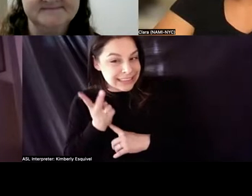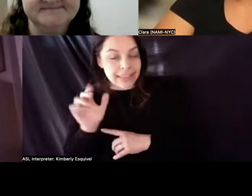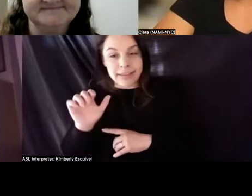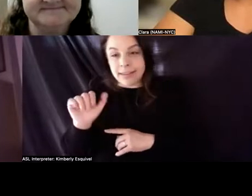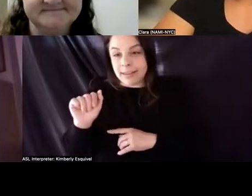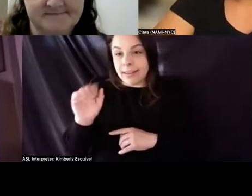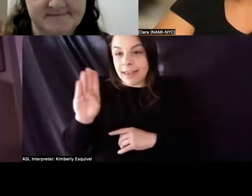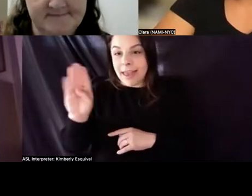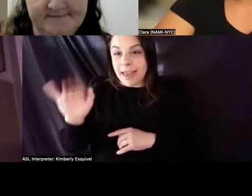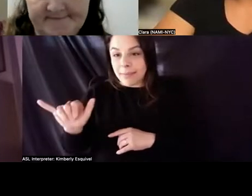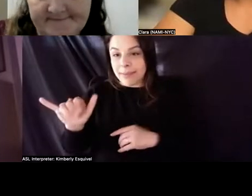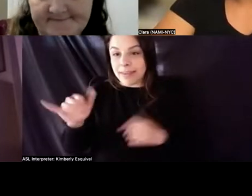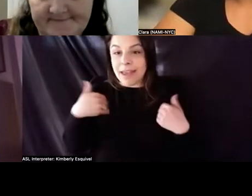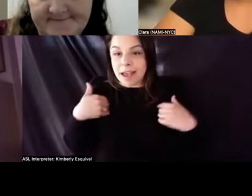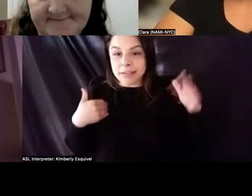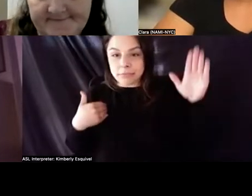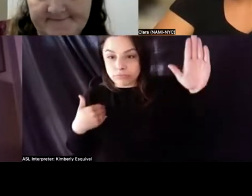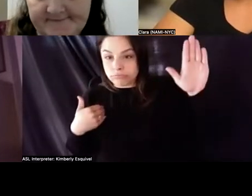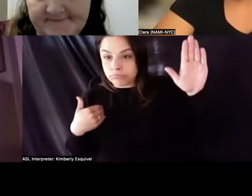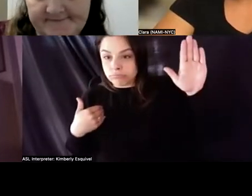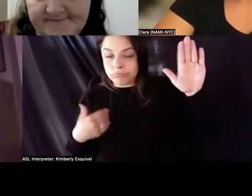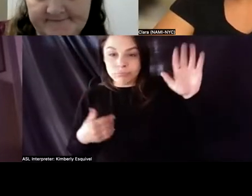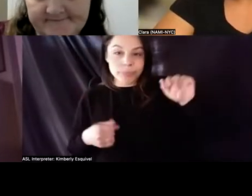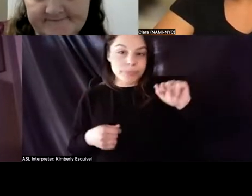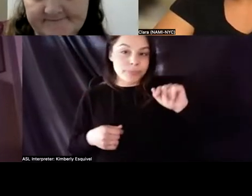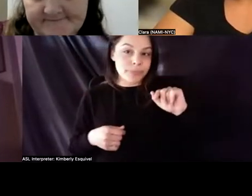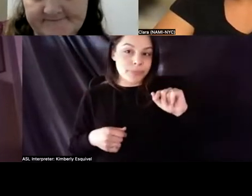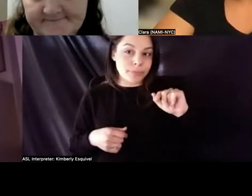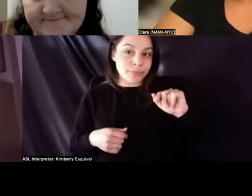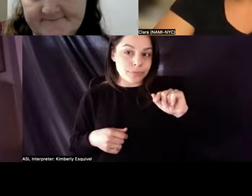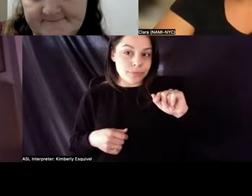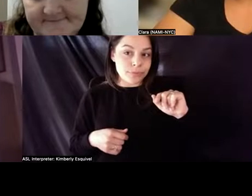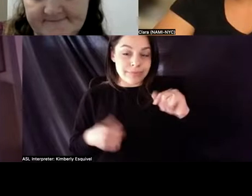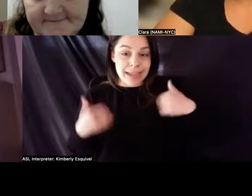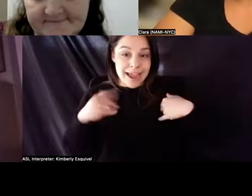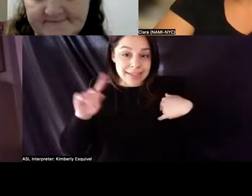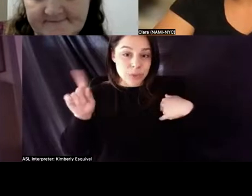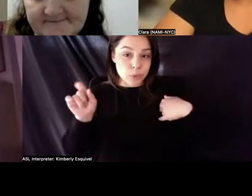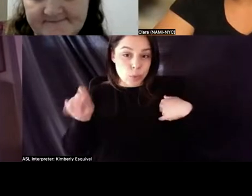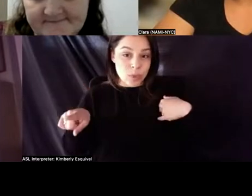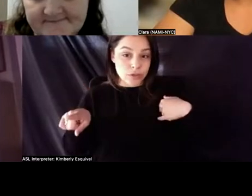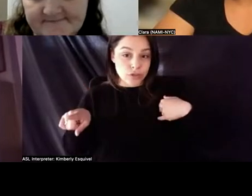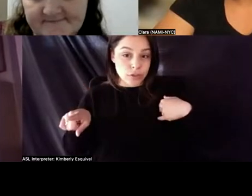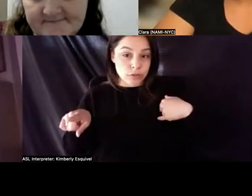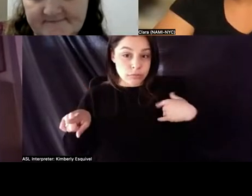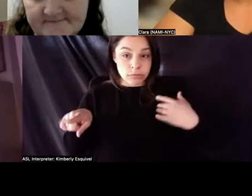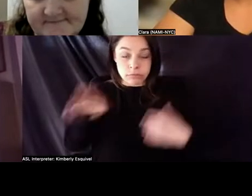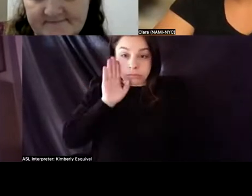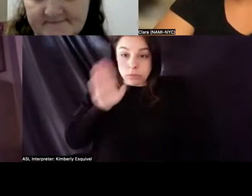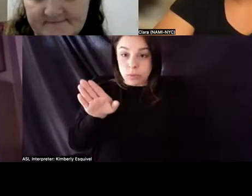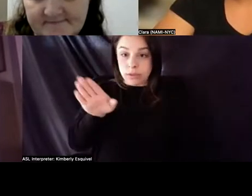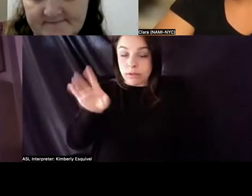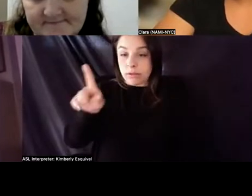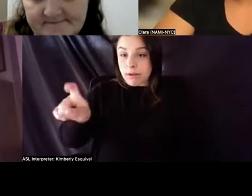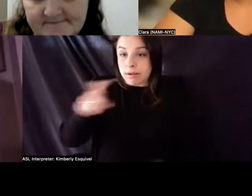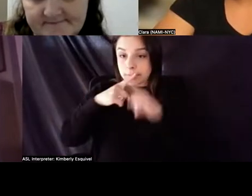has a hand up, um, and has a question. So, um, I'm gonna ask